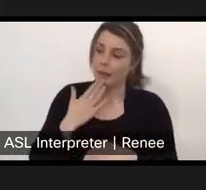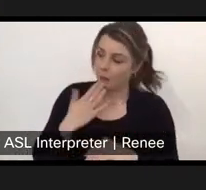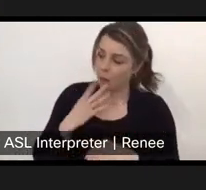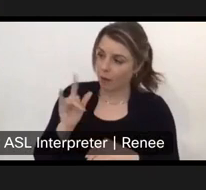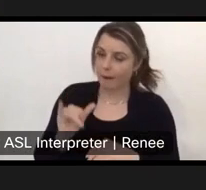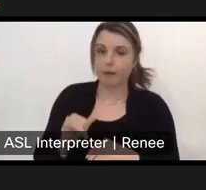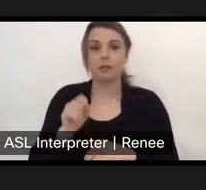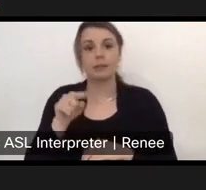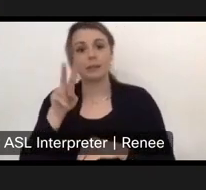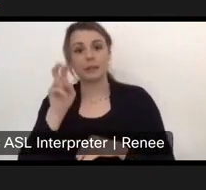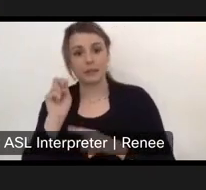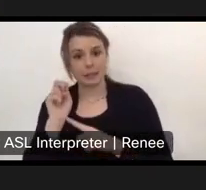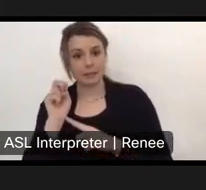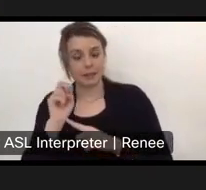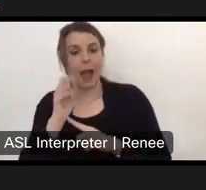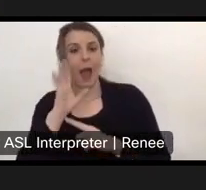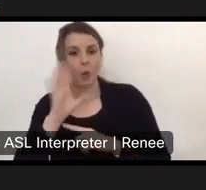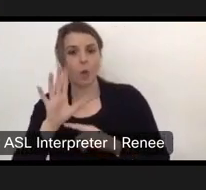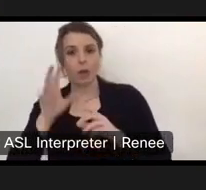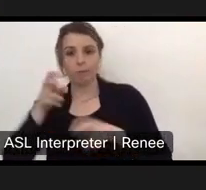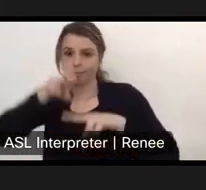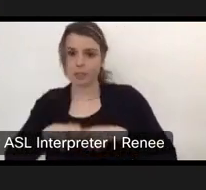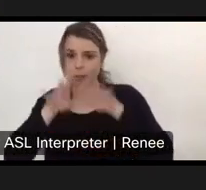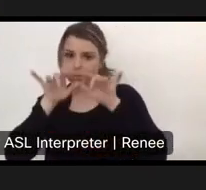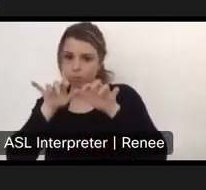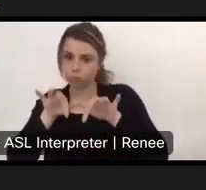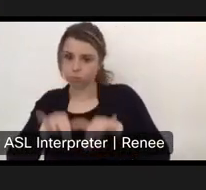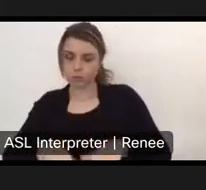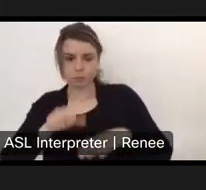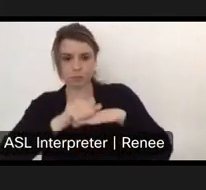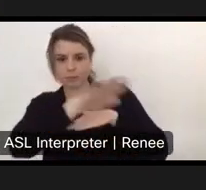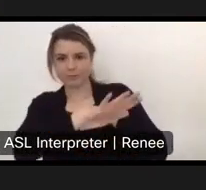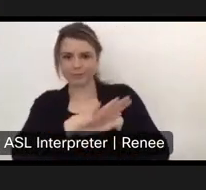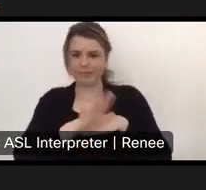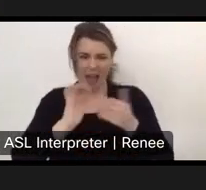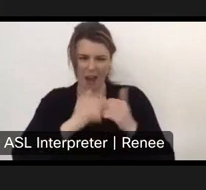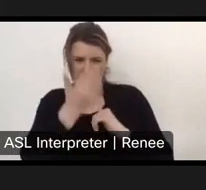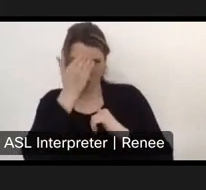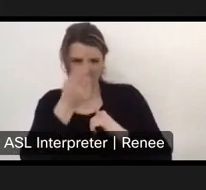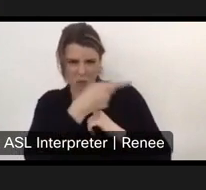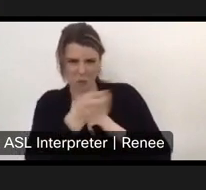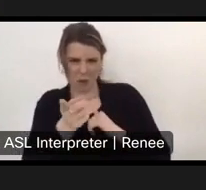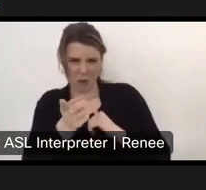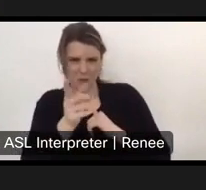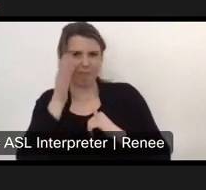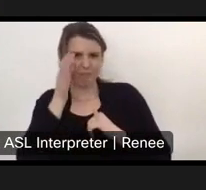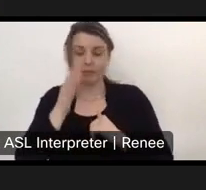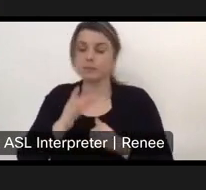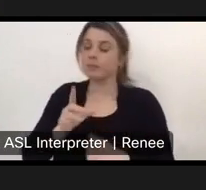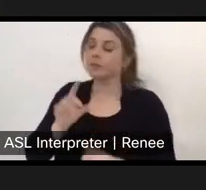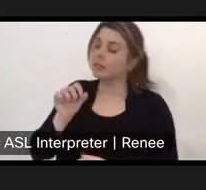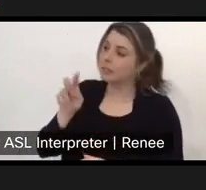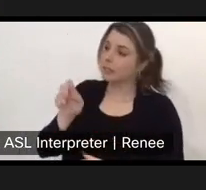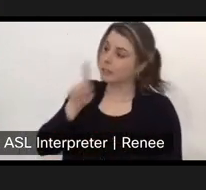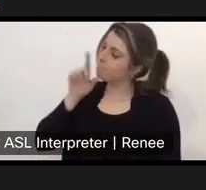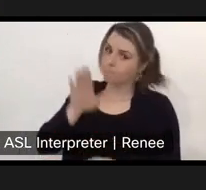Steve says, I will spend the time to provide quality comments. How do I know you will actually listen? Um, Steve, I guarantee you. Um,